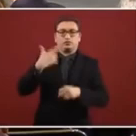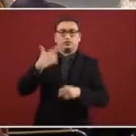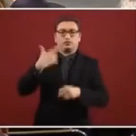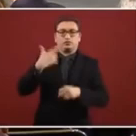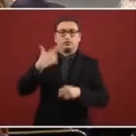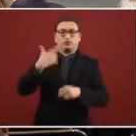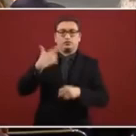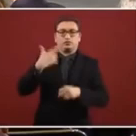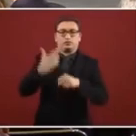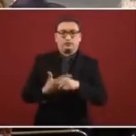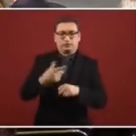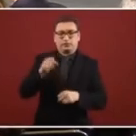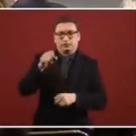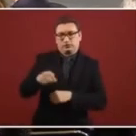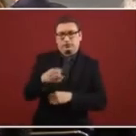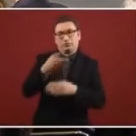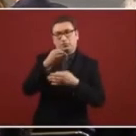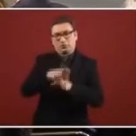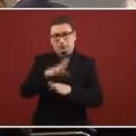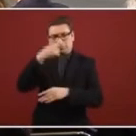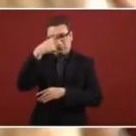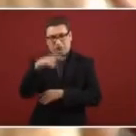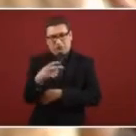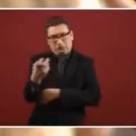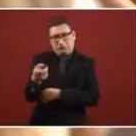the actual governor and